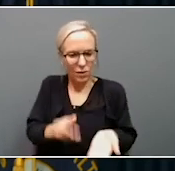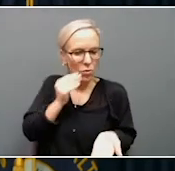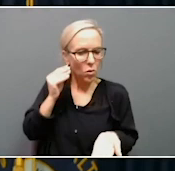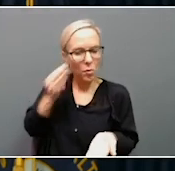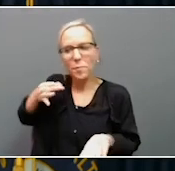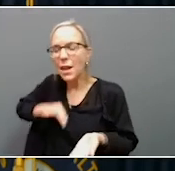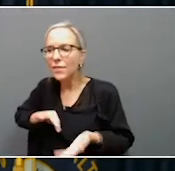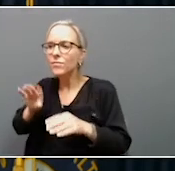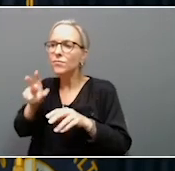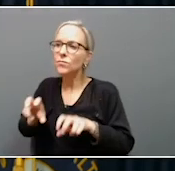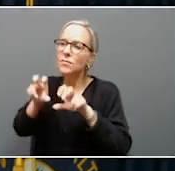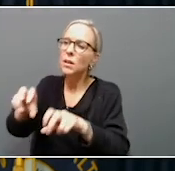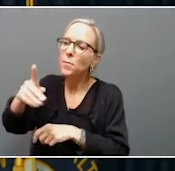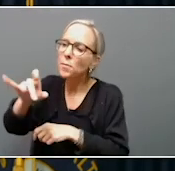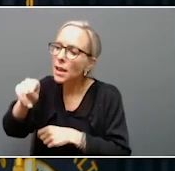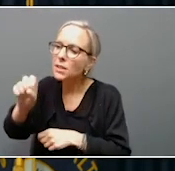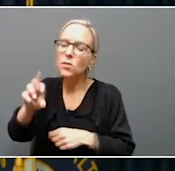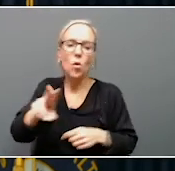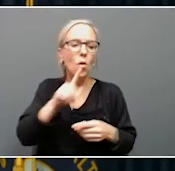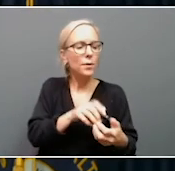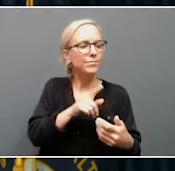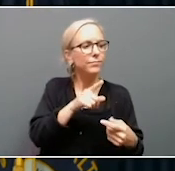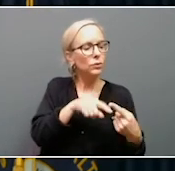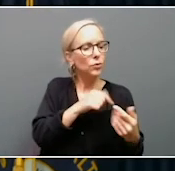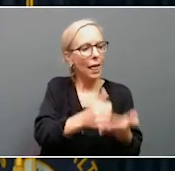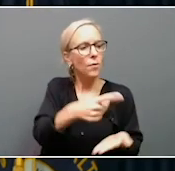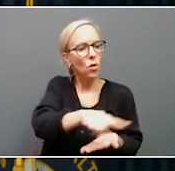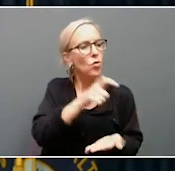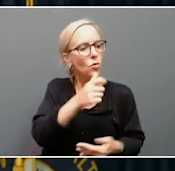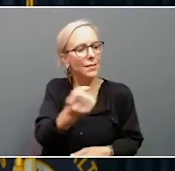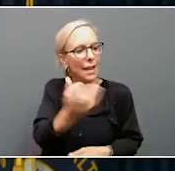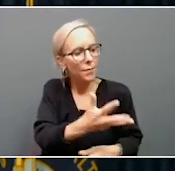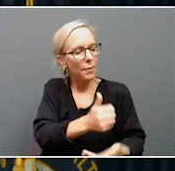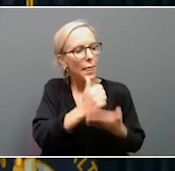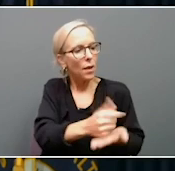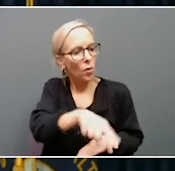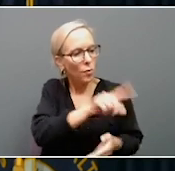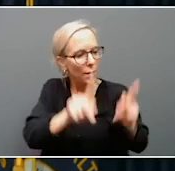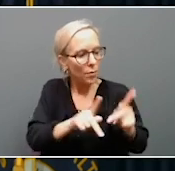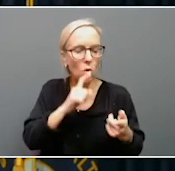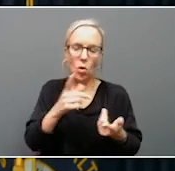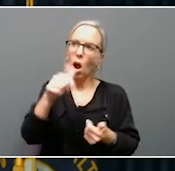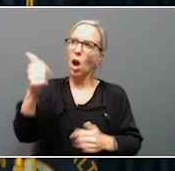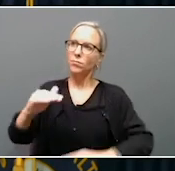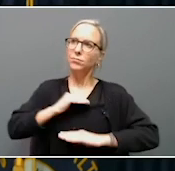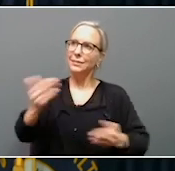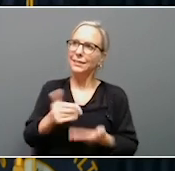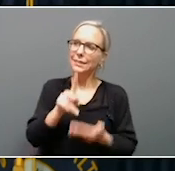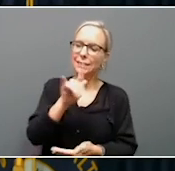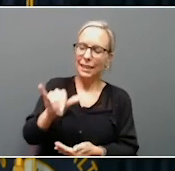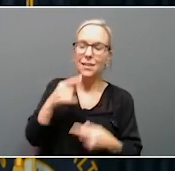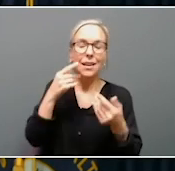problem gambling and otherwise meet needs of Kentuckians here in Kentucky. Next, we get to announce some pretty